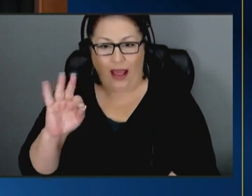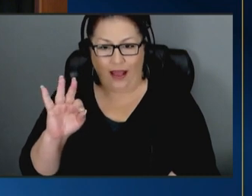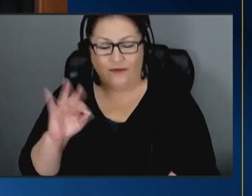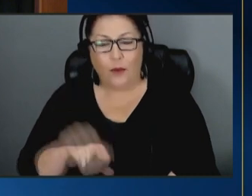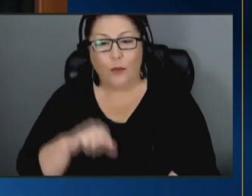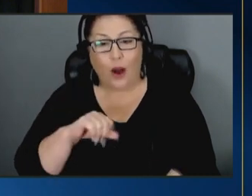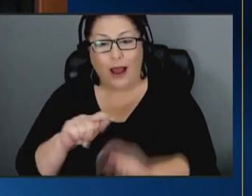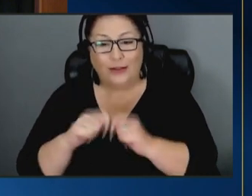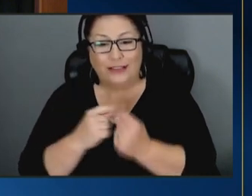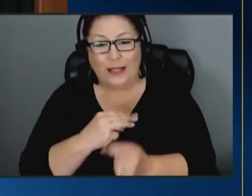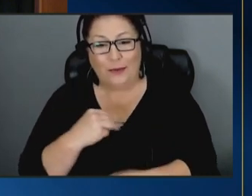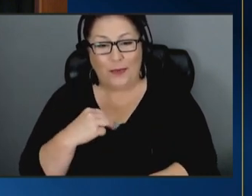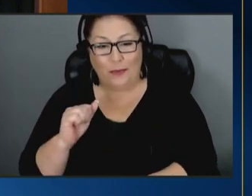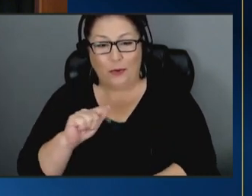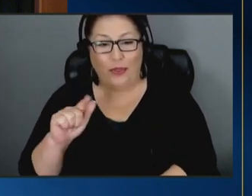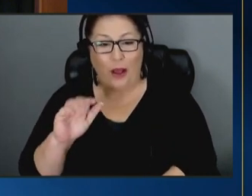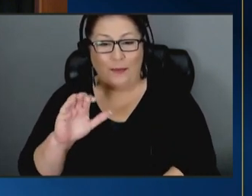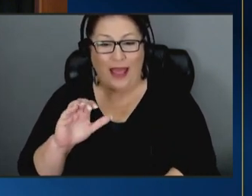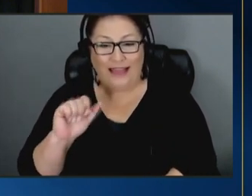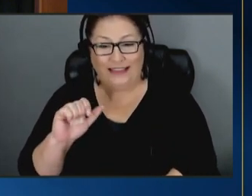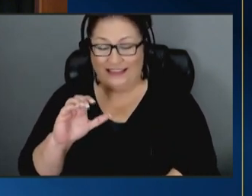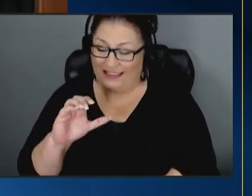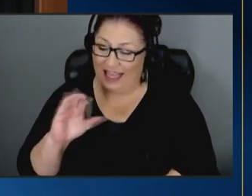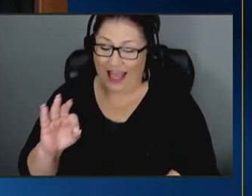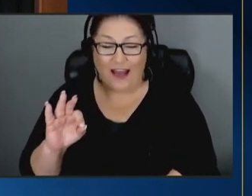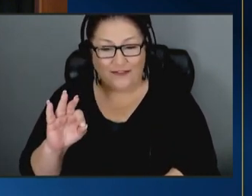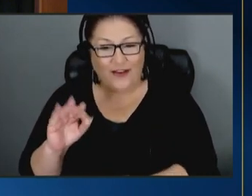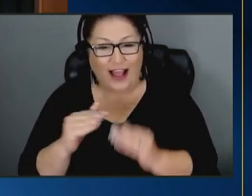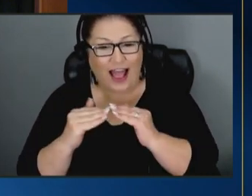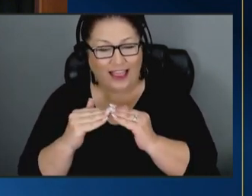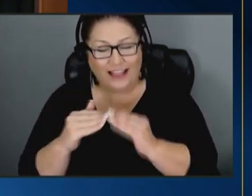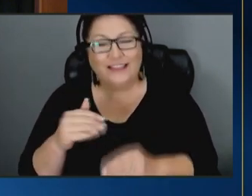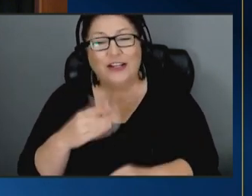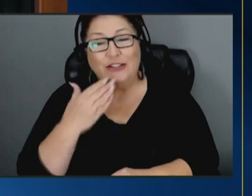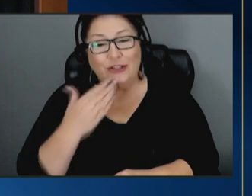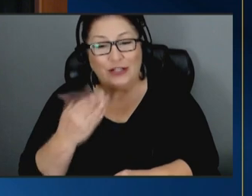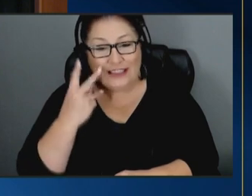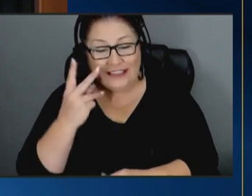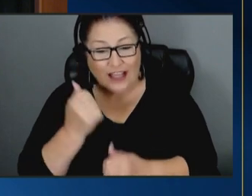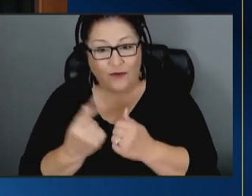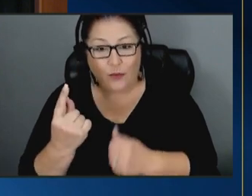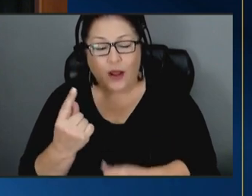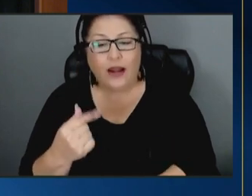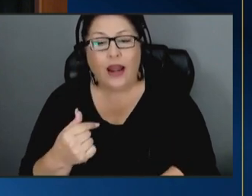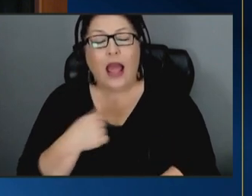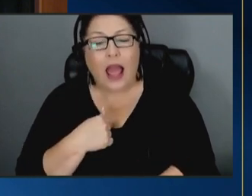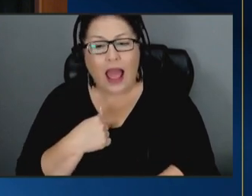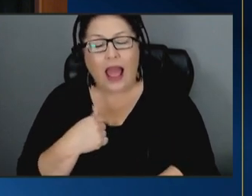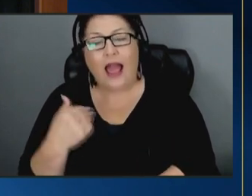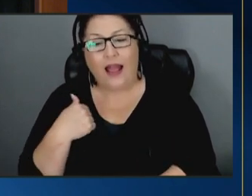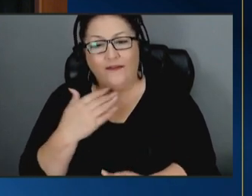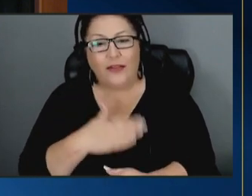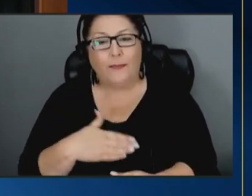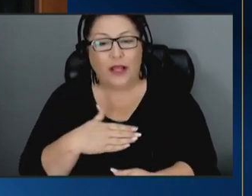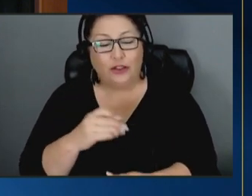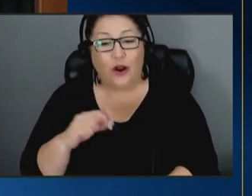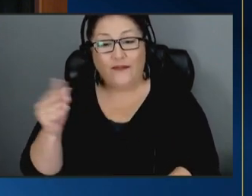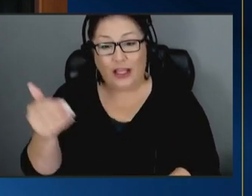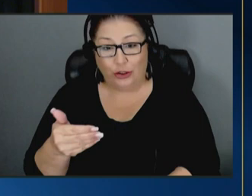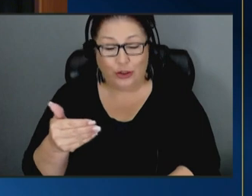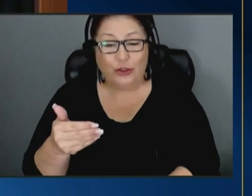all of my acf colleagues it's good to see everyone i um have the pleasure of introducing